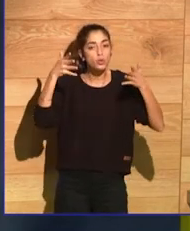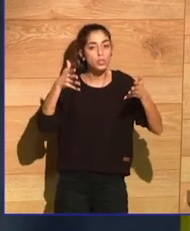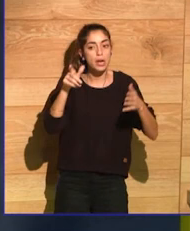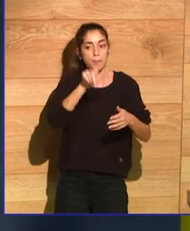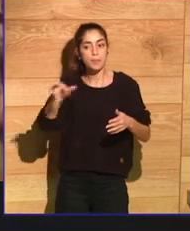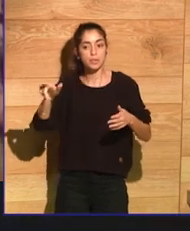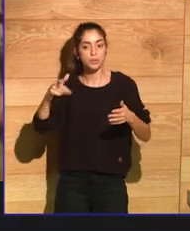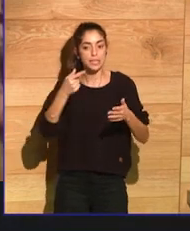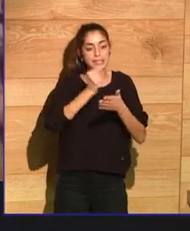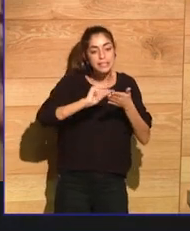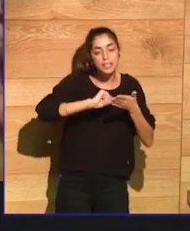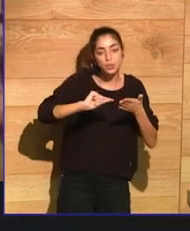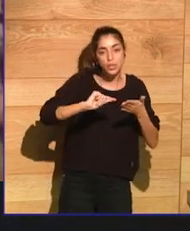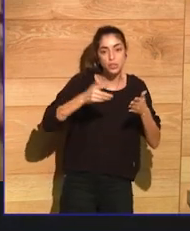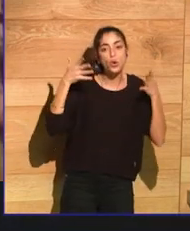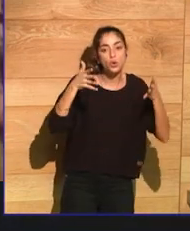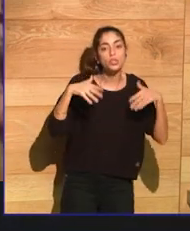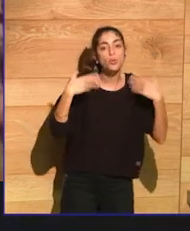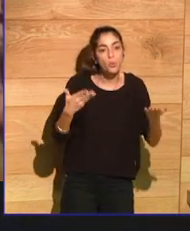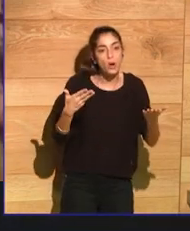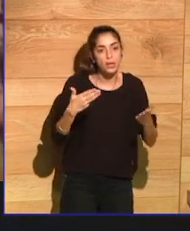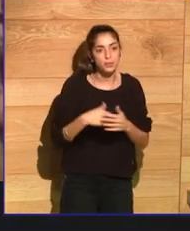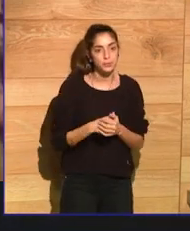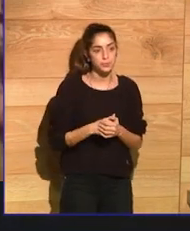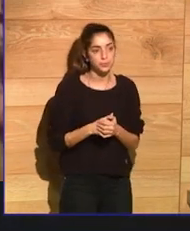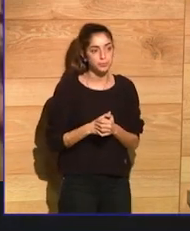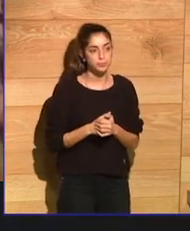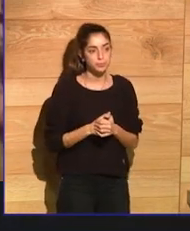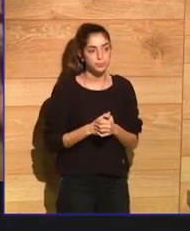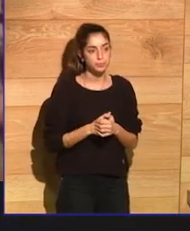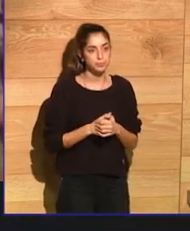Stephen King. What would you, your advice to the new writers be right now?